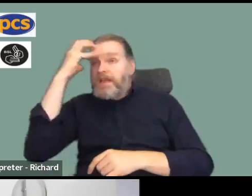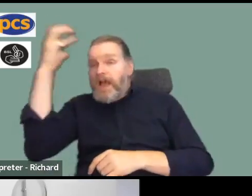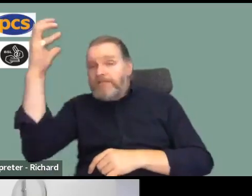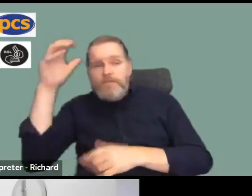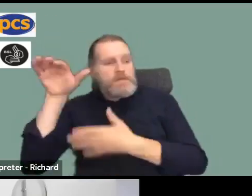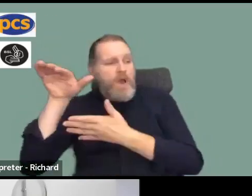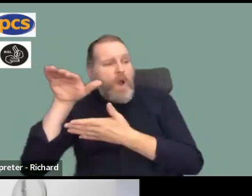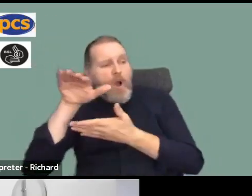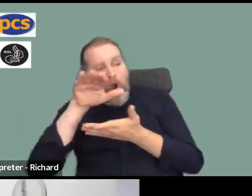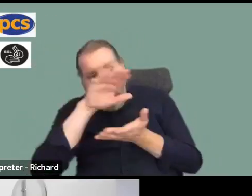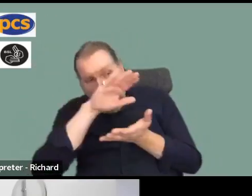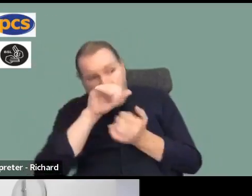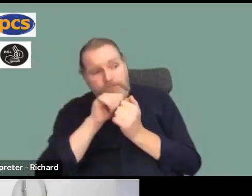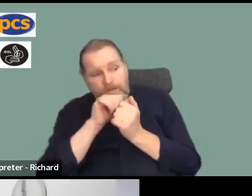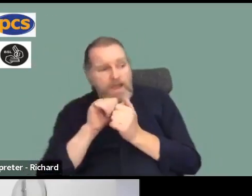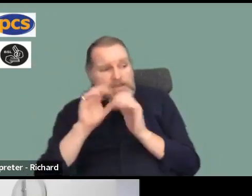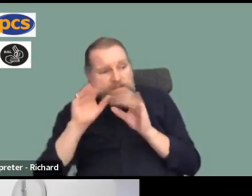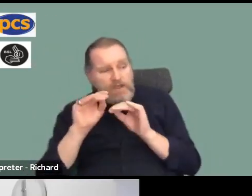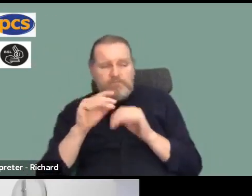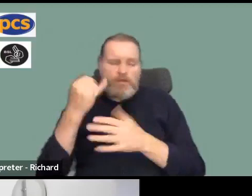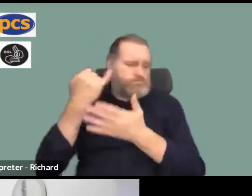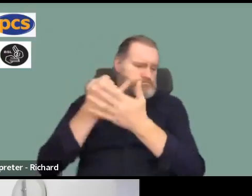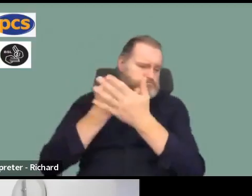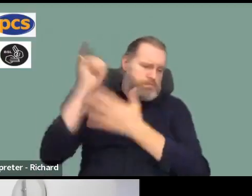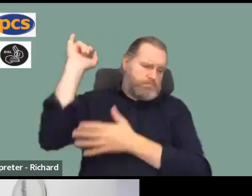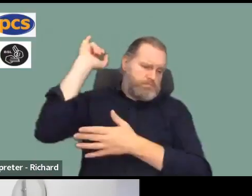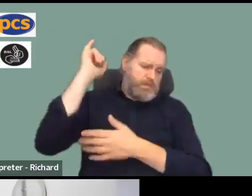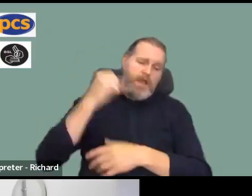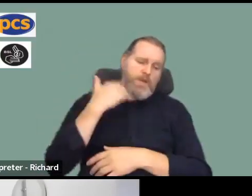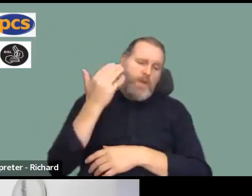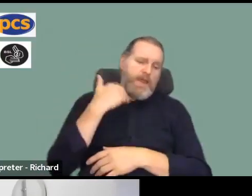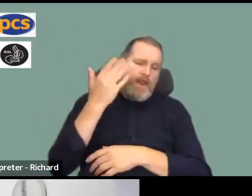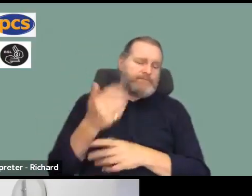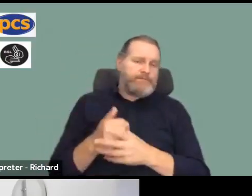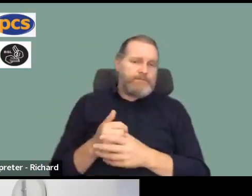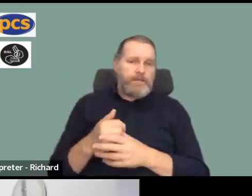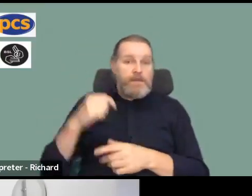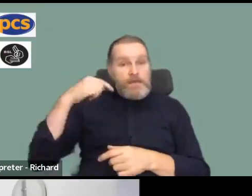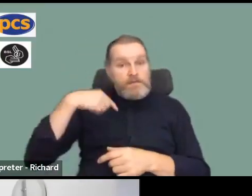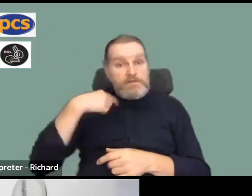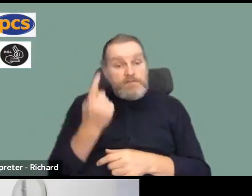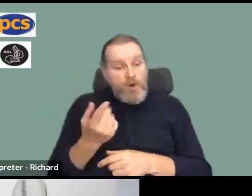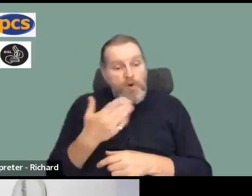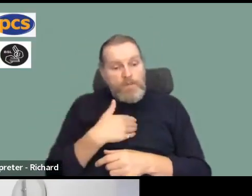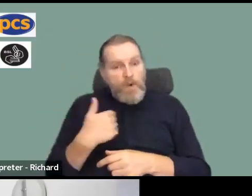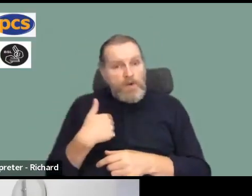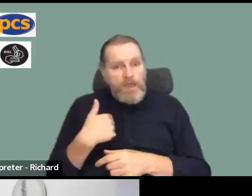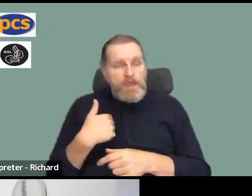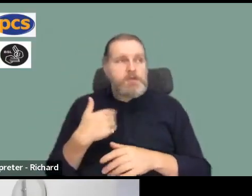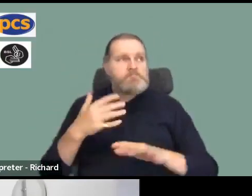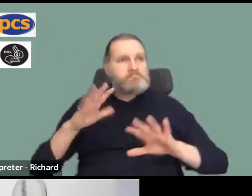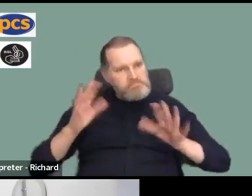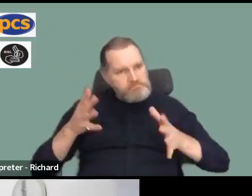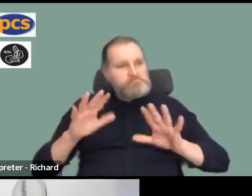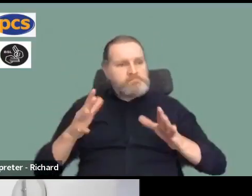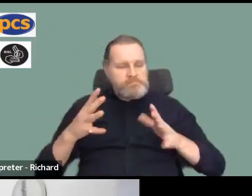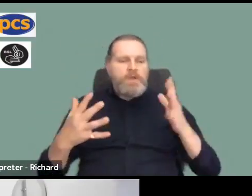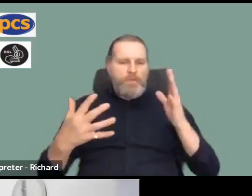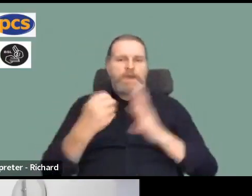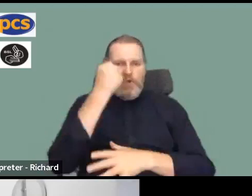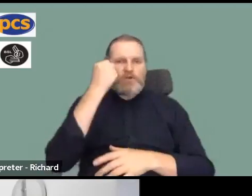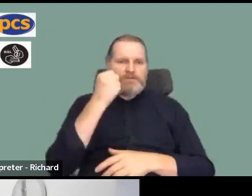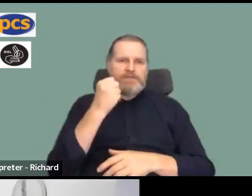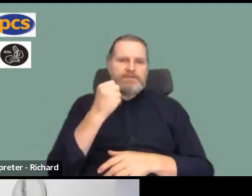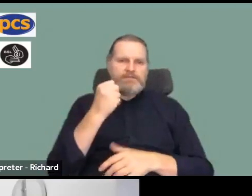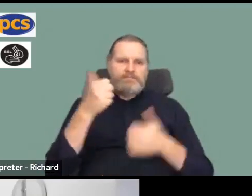ahead. Members rejected it. It's not enough. And by the following morning, we more or less got exactly what we were asking